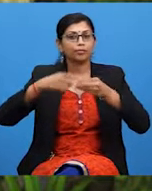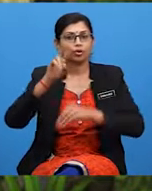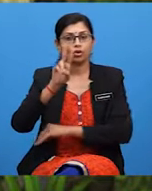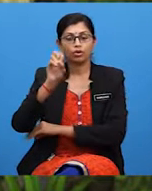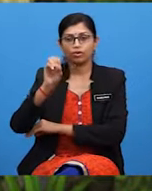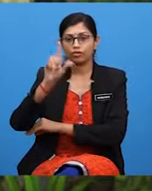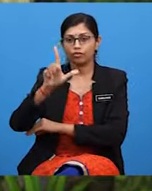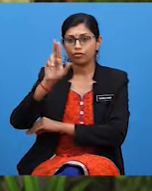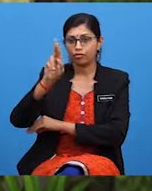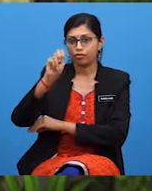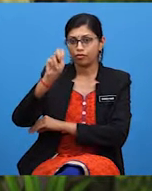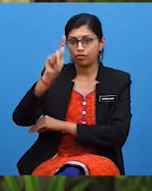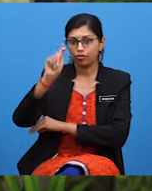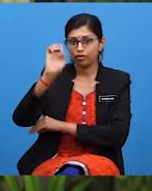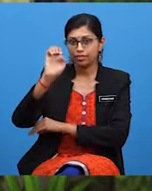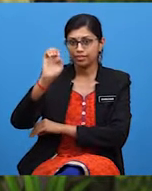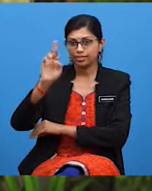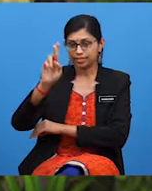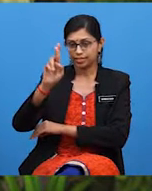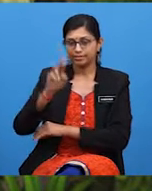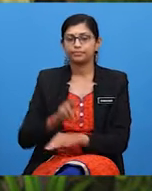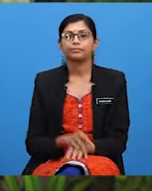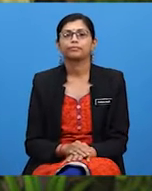Let's find out what's in the email.